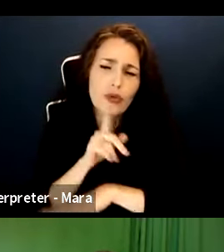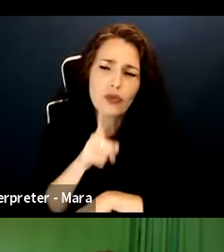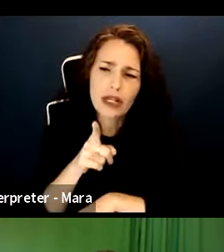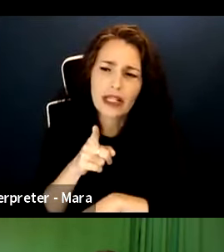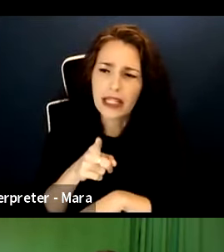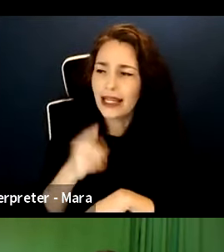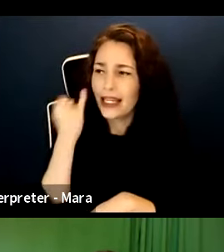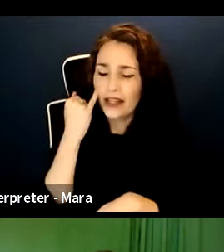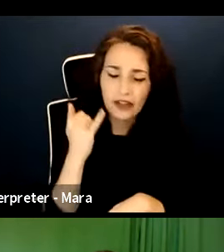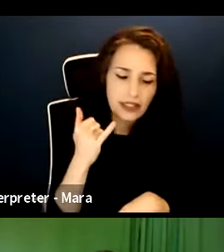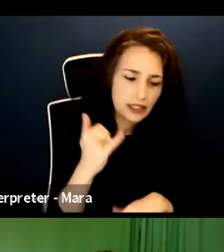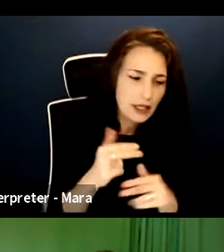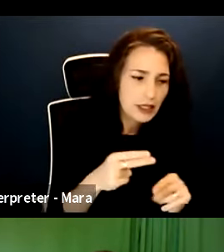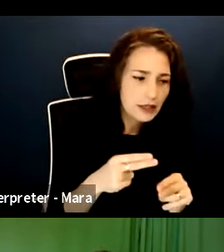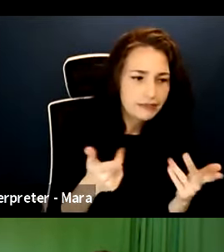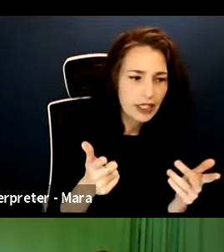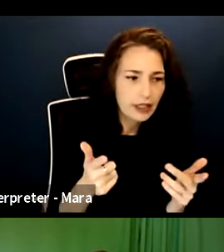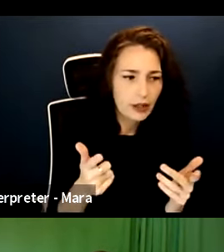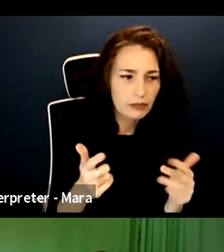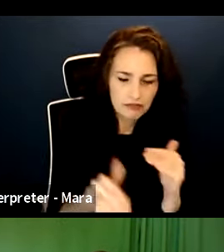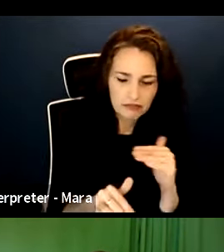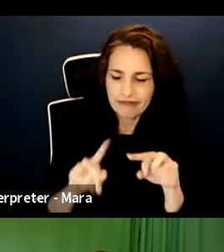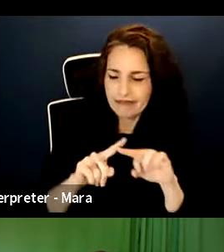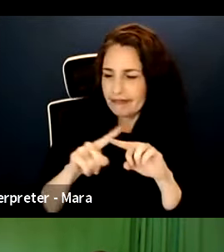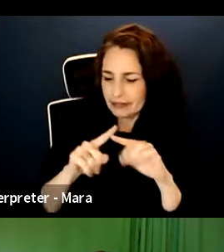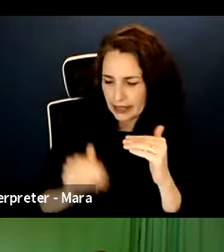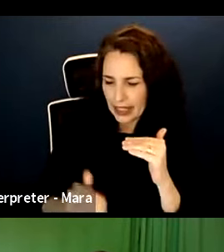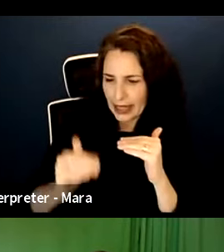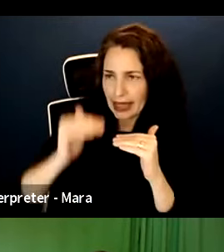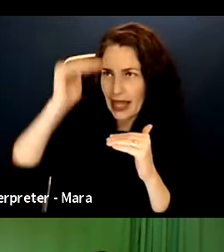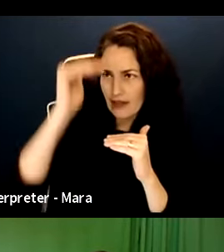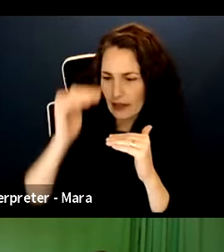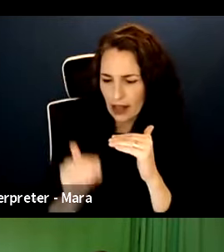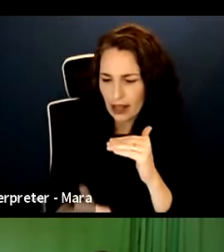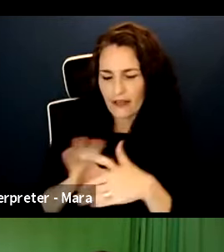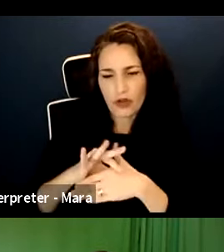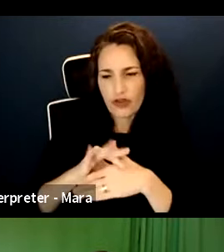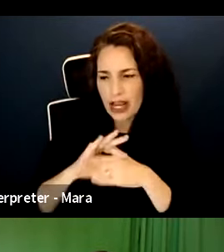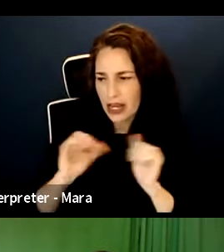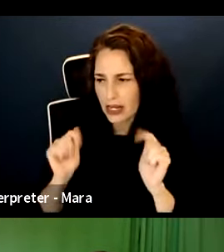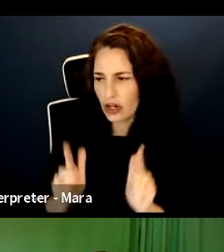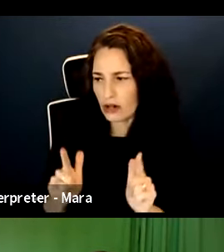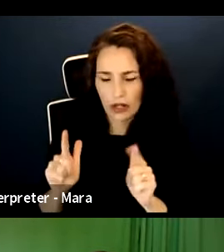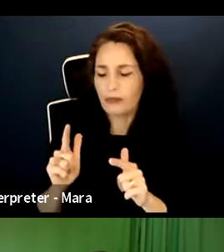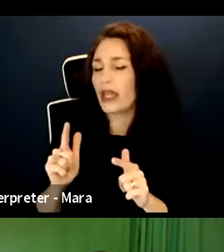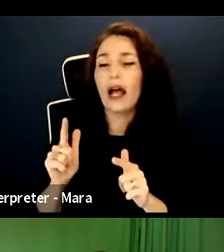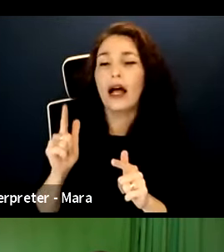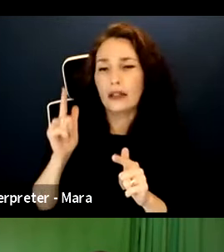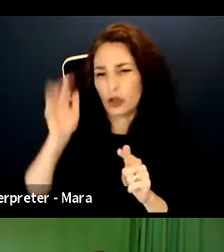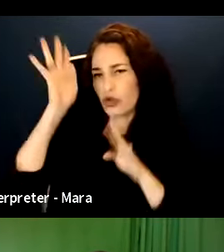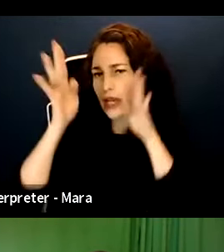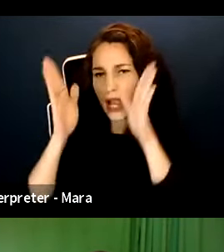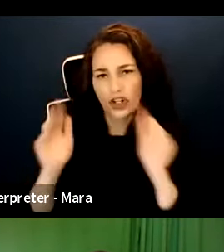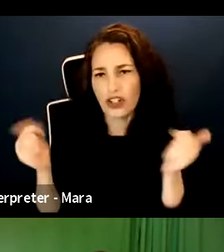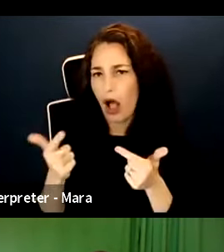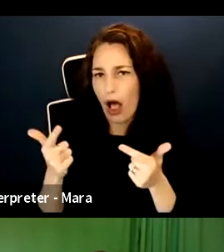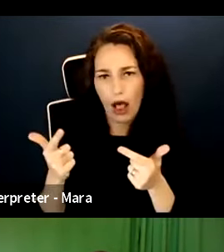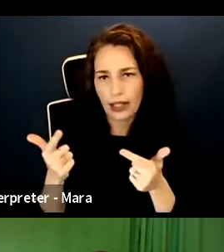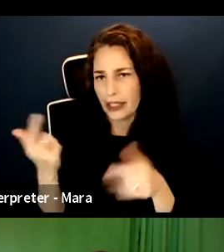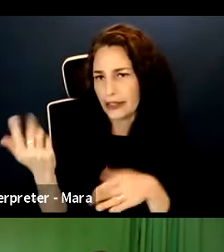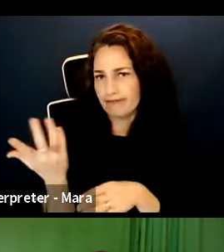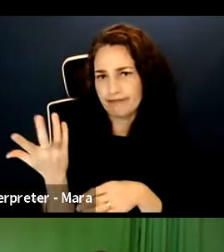creators to use this resource. But also from the perspective of our staff, if we think about